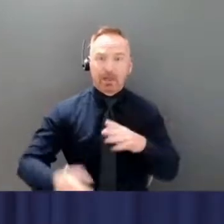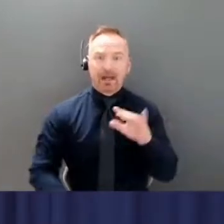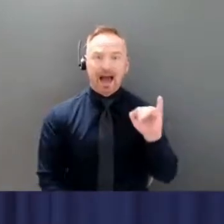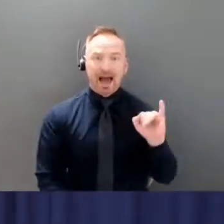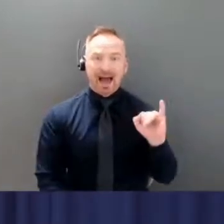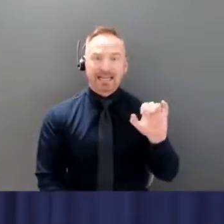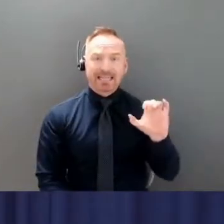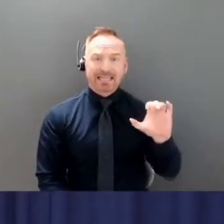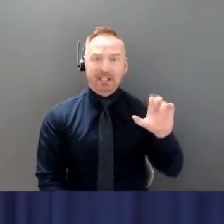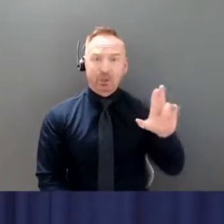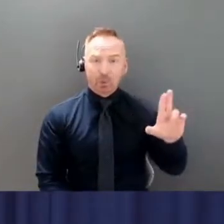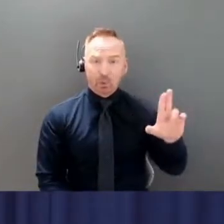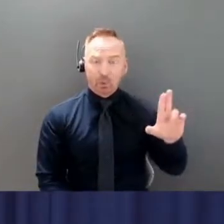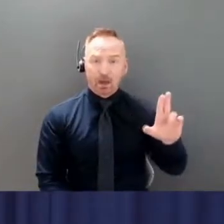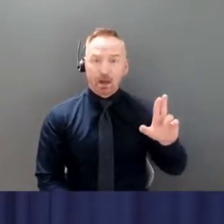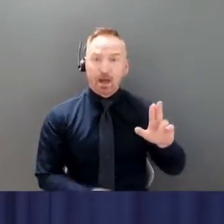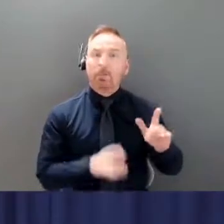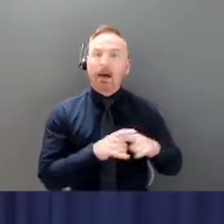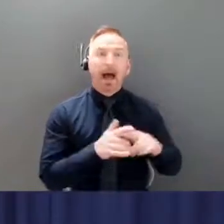taking your shot.